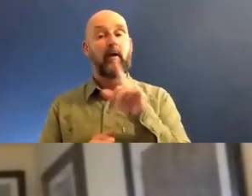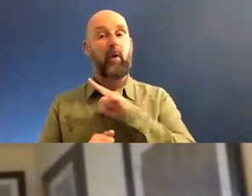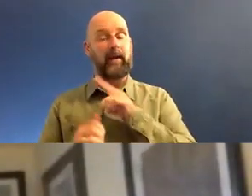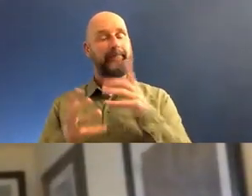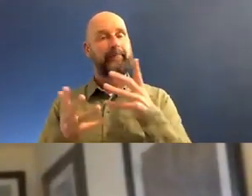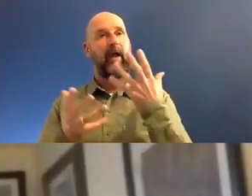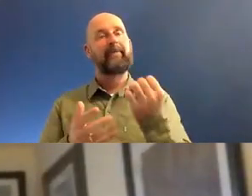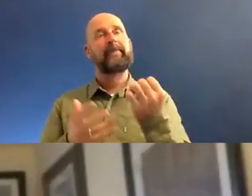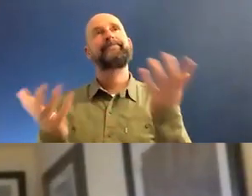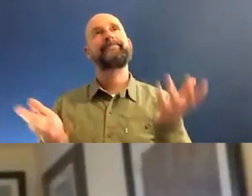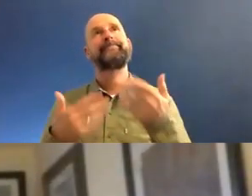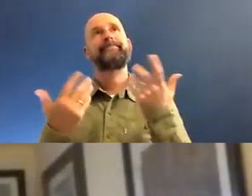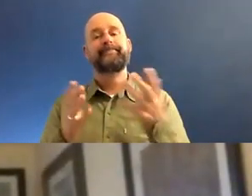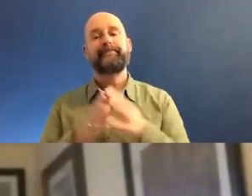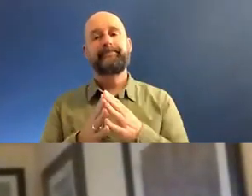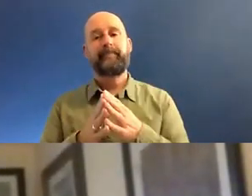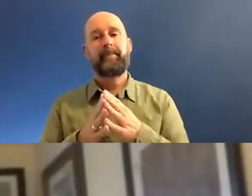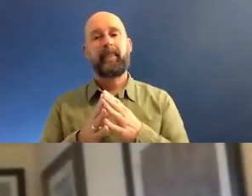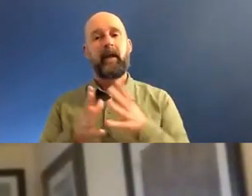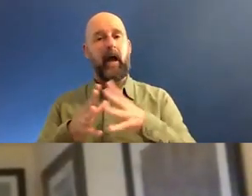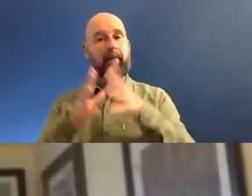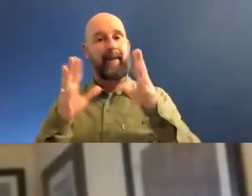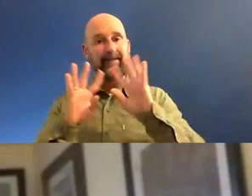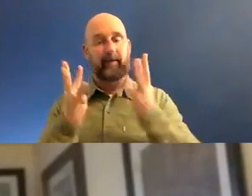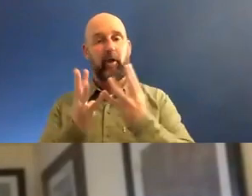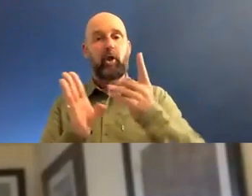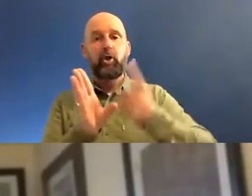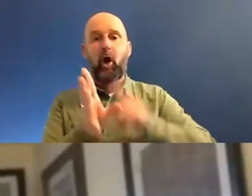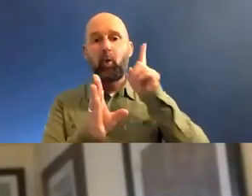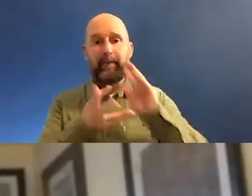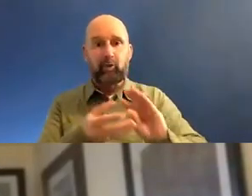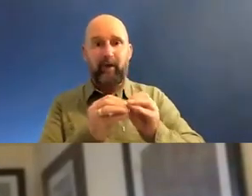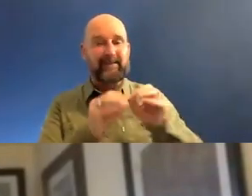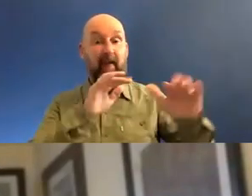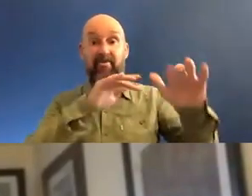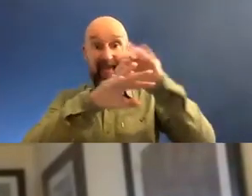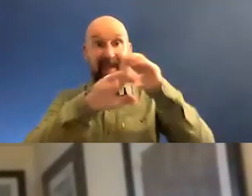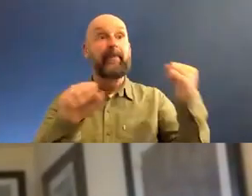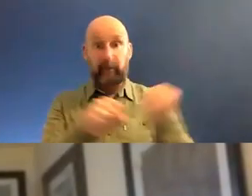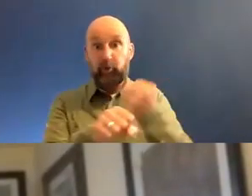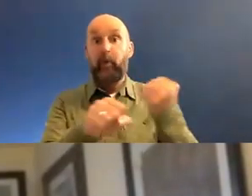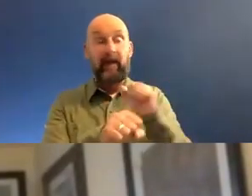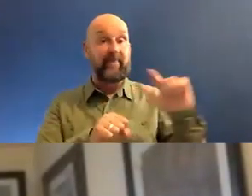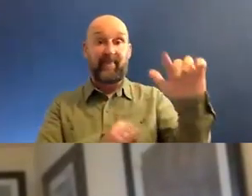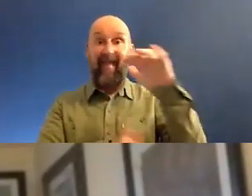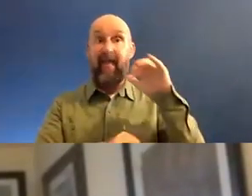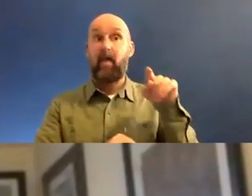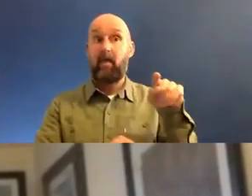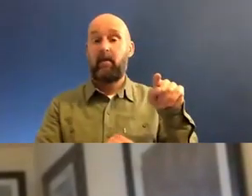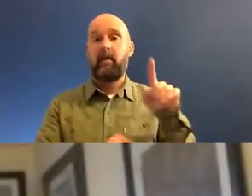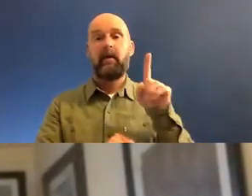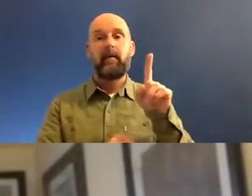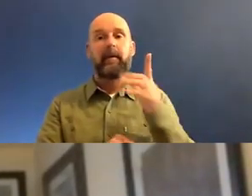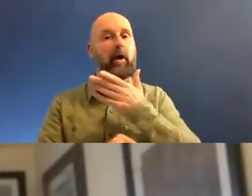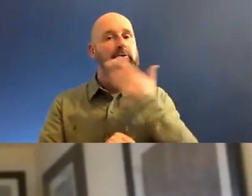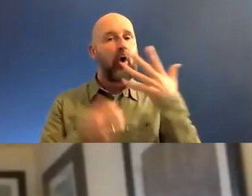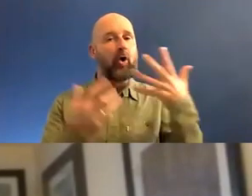amazing crowd of young women creatives who are out there doing stuff, but it hasn't gelled